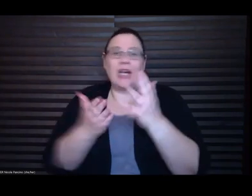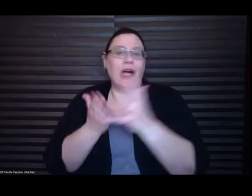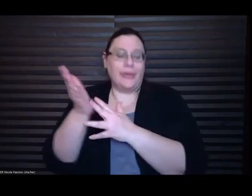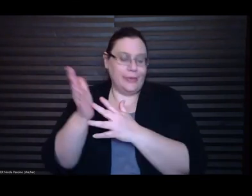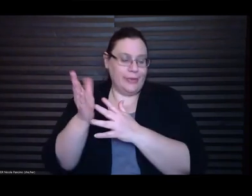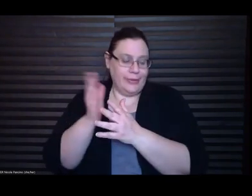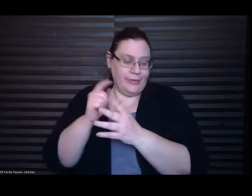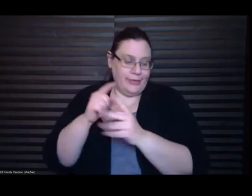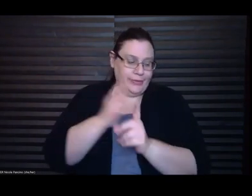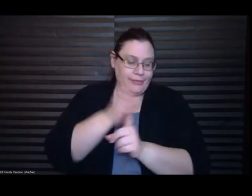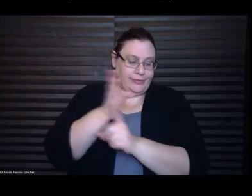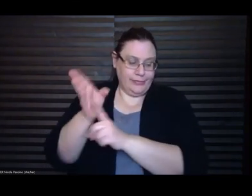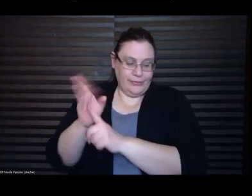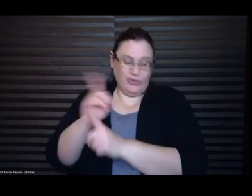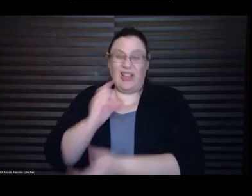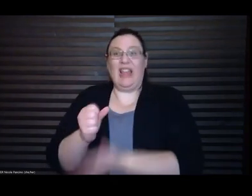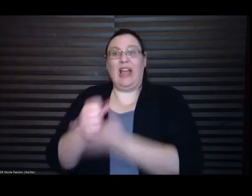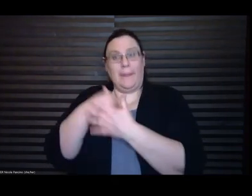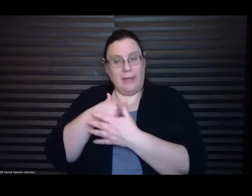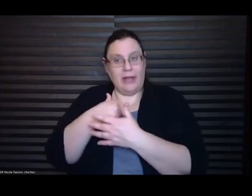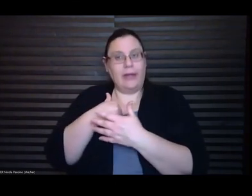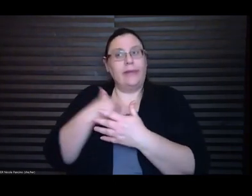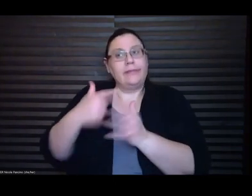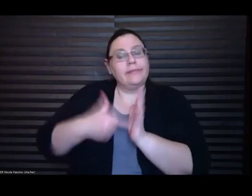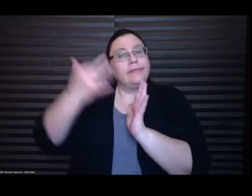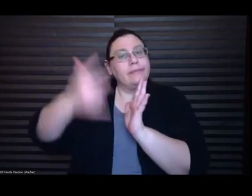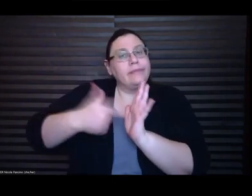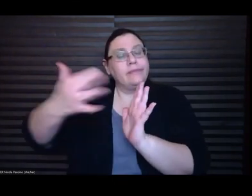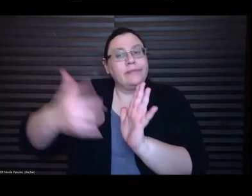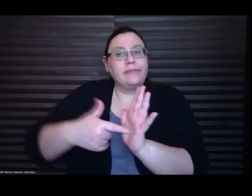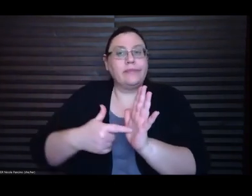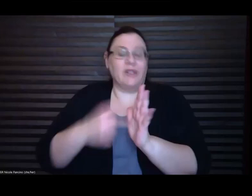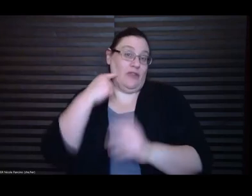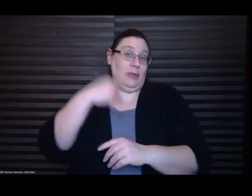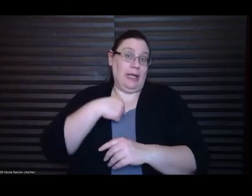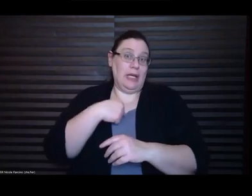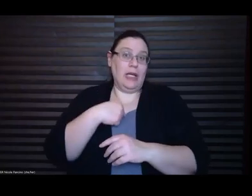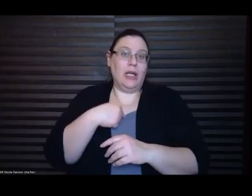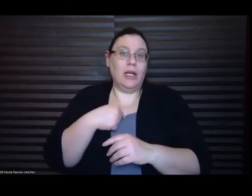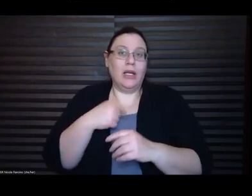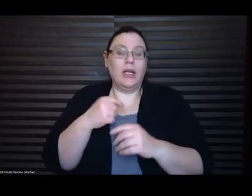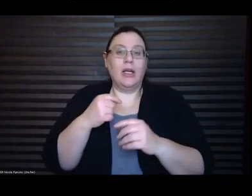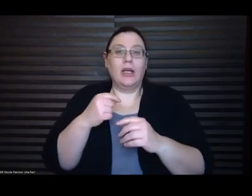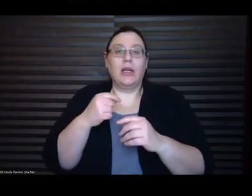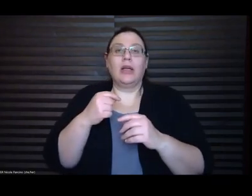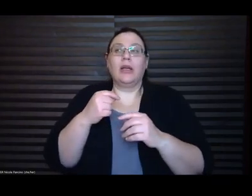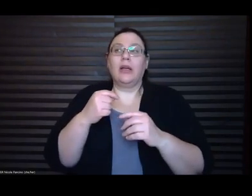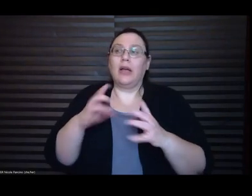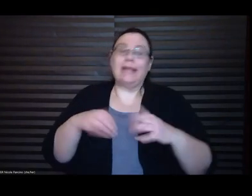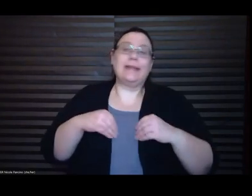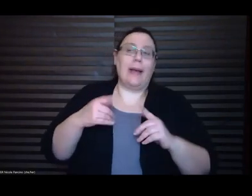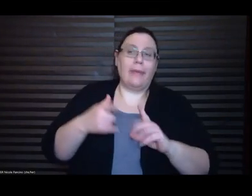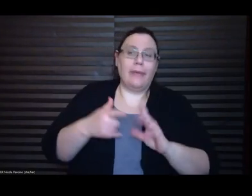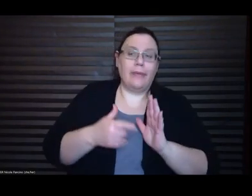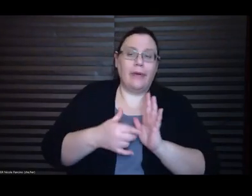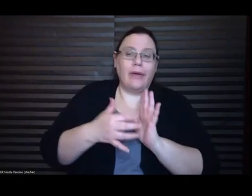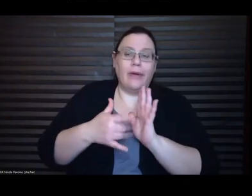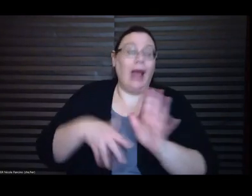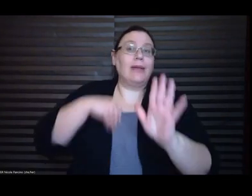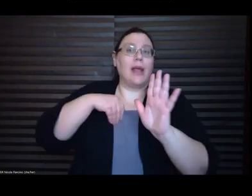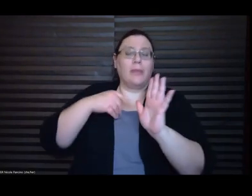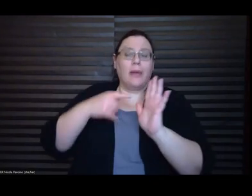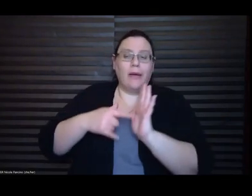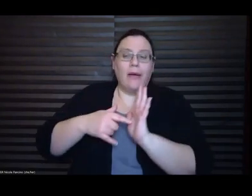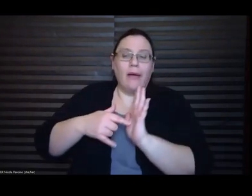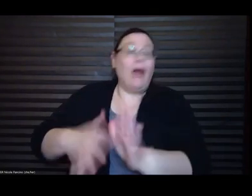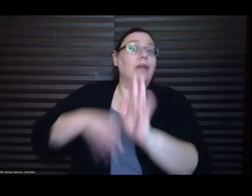like for me you get an acceptance and that was more that encouraged me to keep going so that was a huge part for